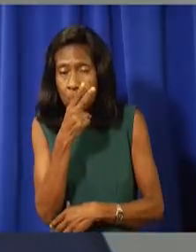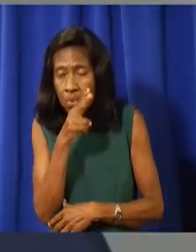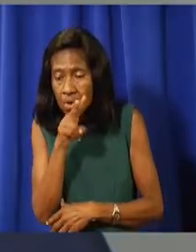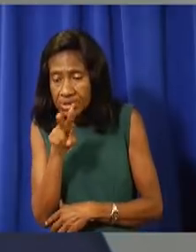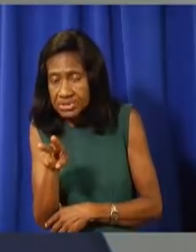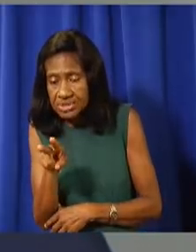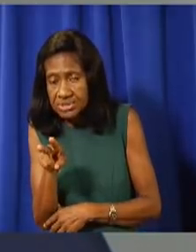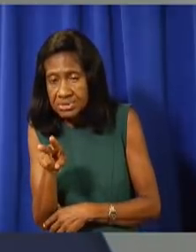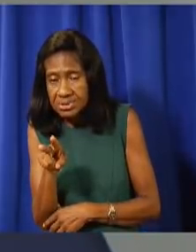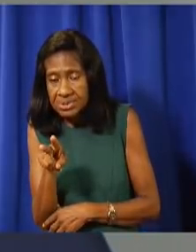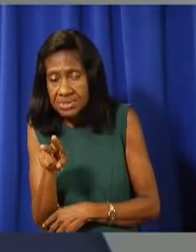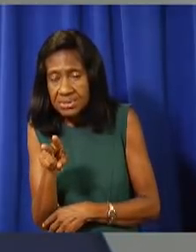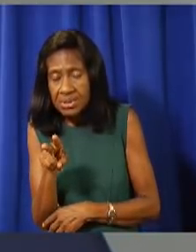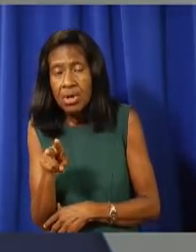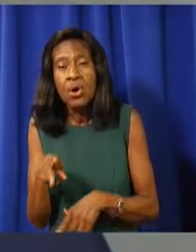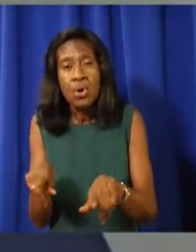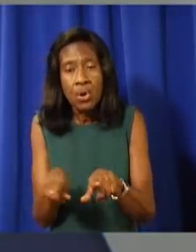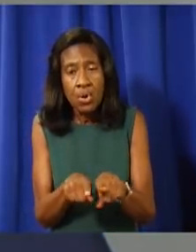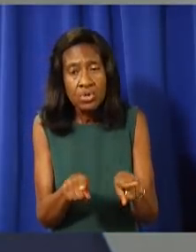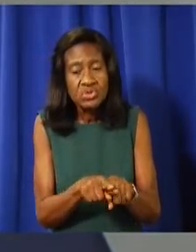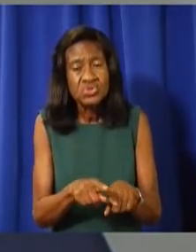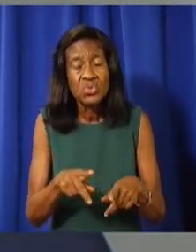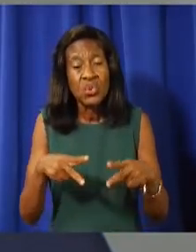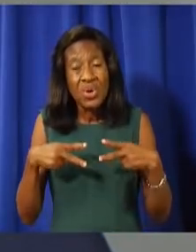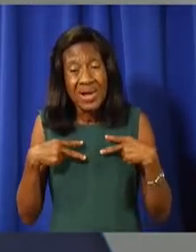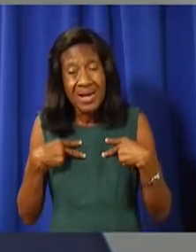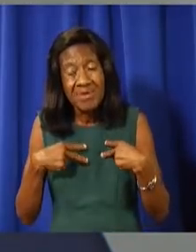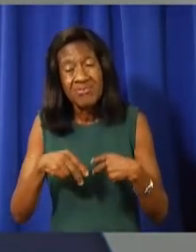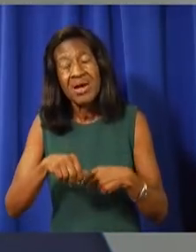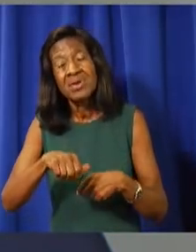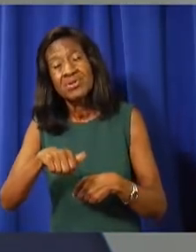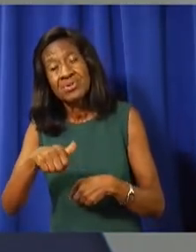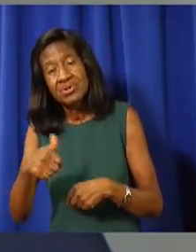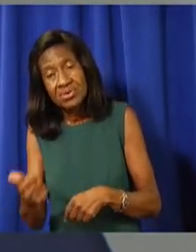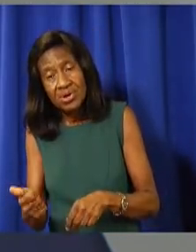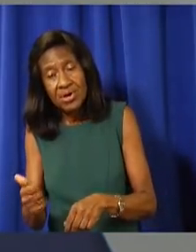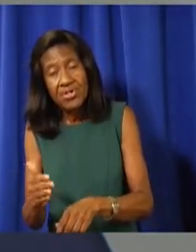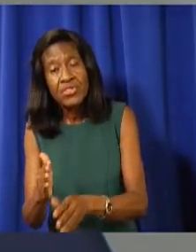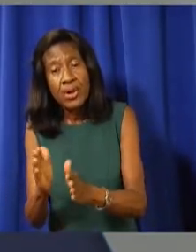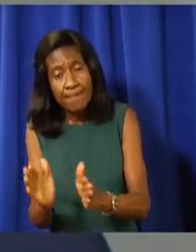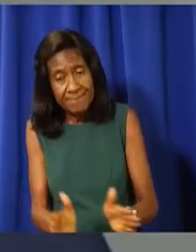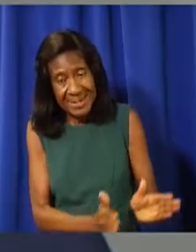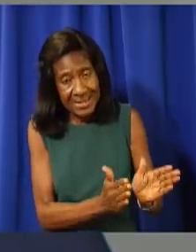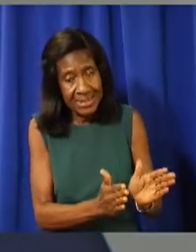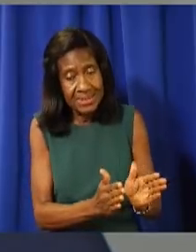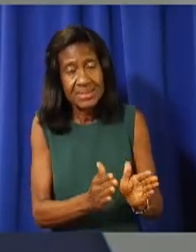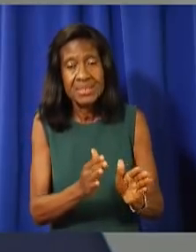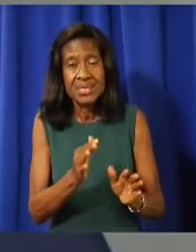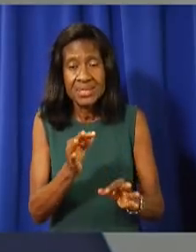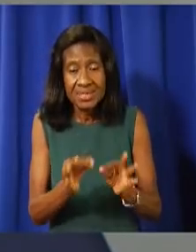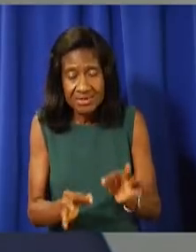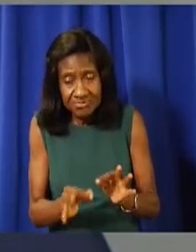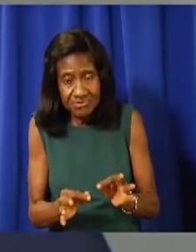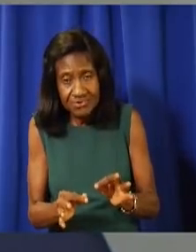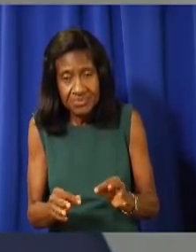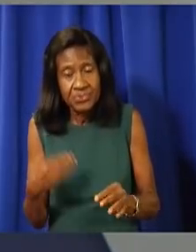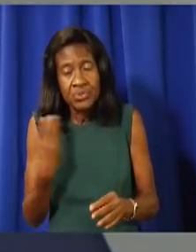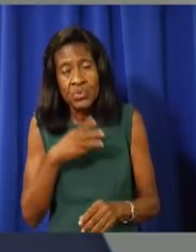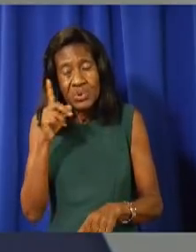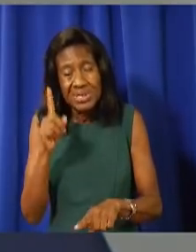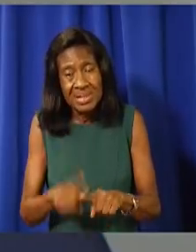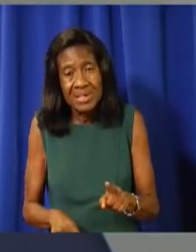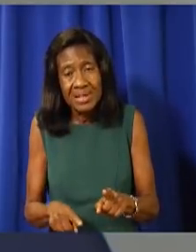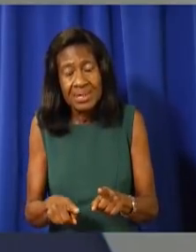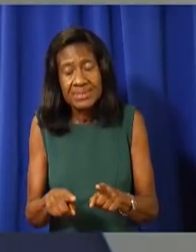including a Plan B if Phase 4 has to be delayed for some reason. The time between phases